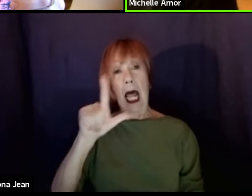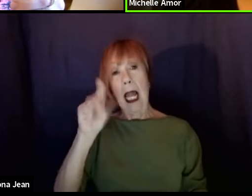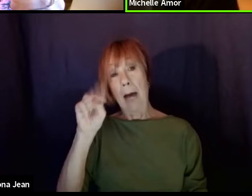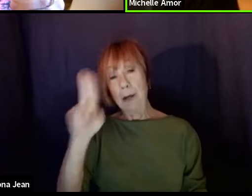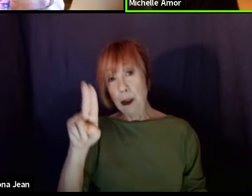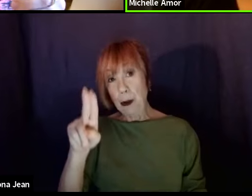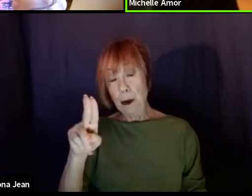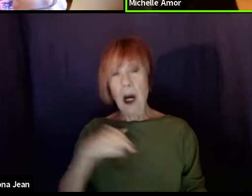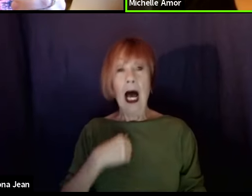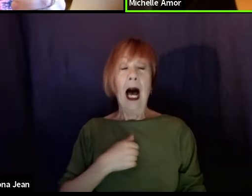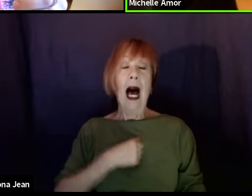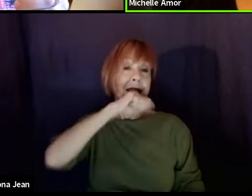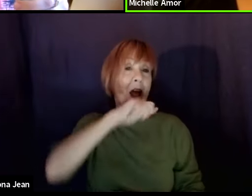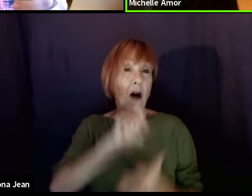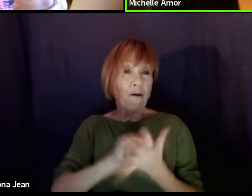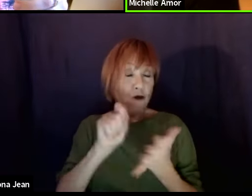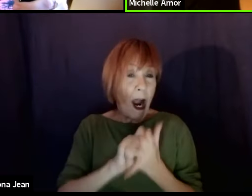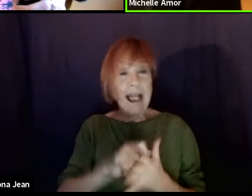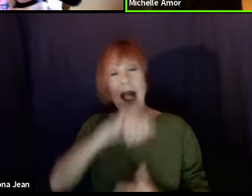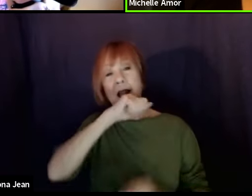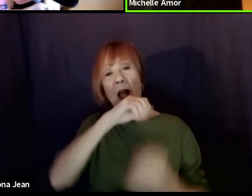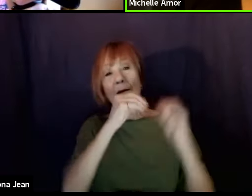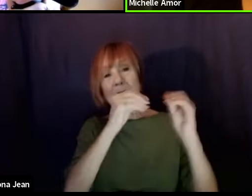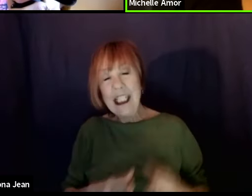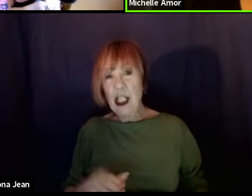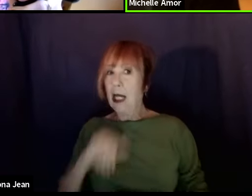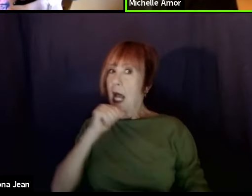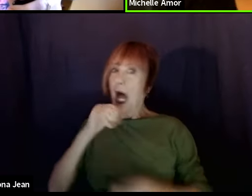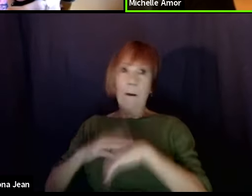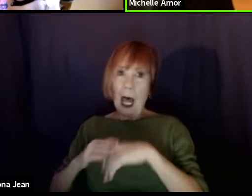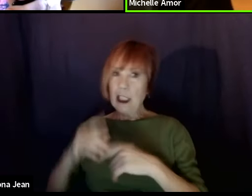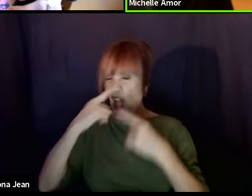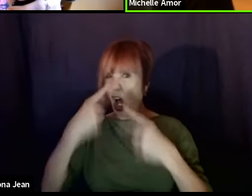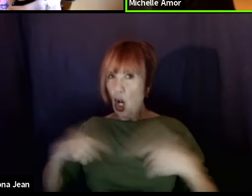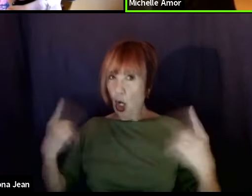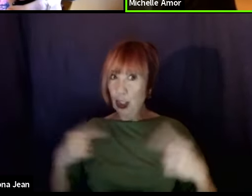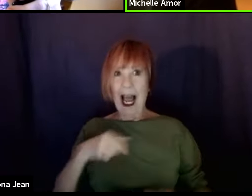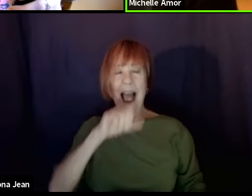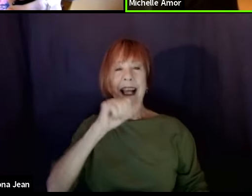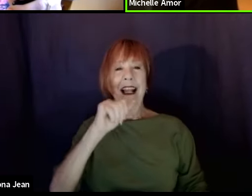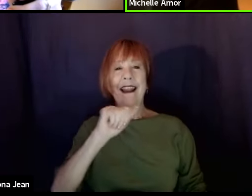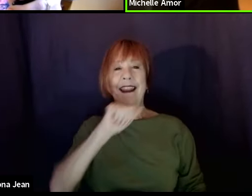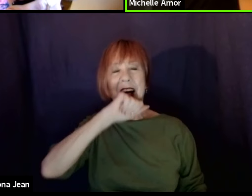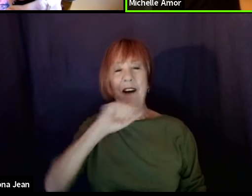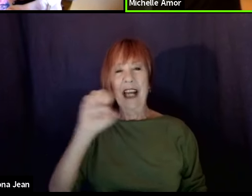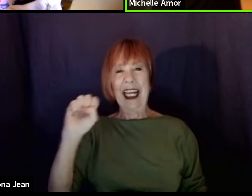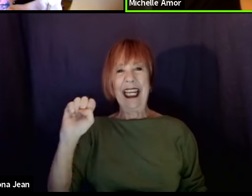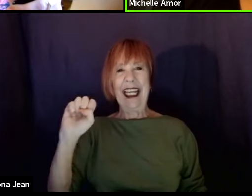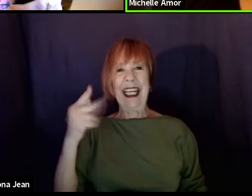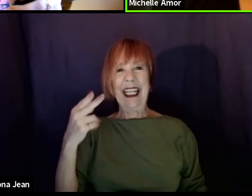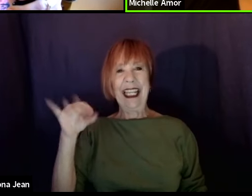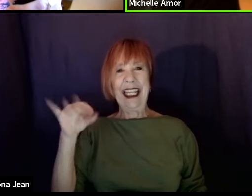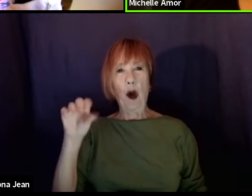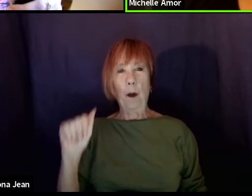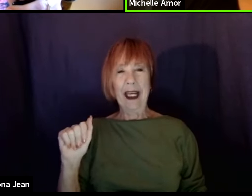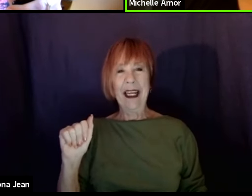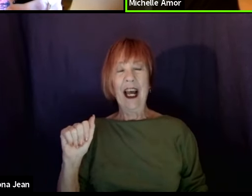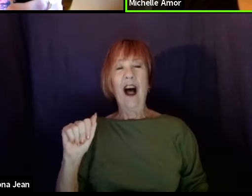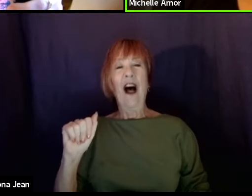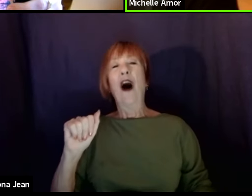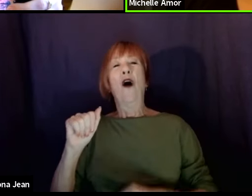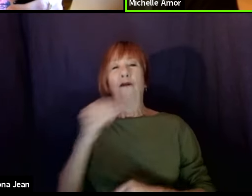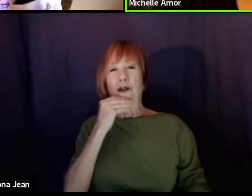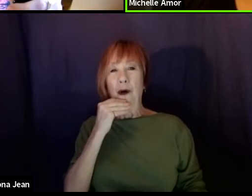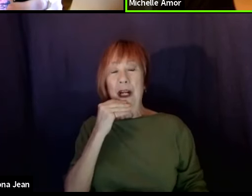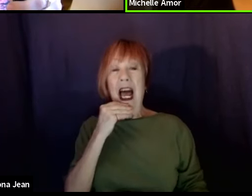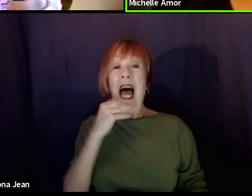because I'm allergic. I love Ethiopian food. And my favorite artist of all time is Prince. And I am still